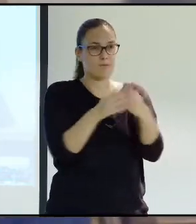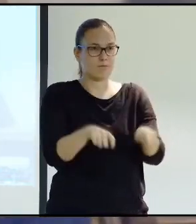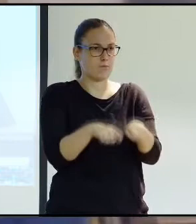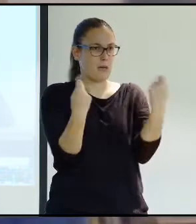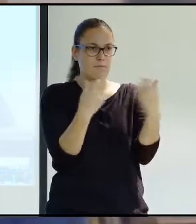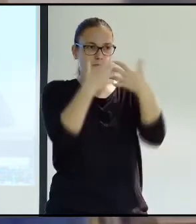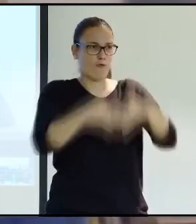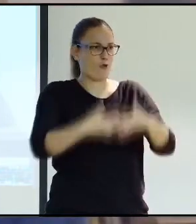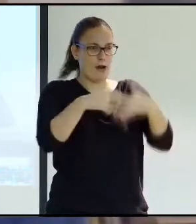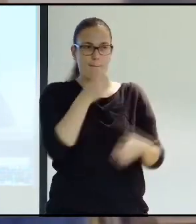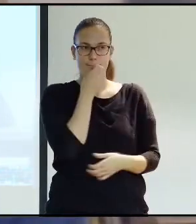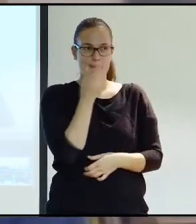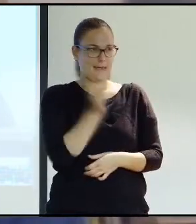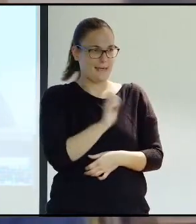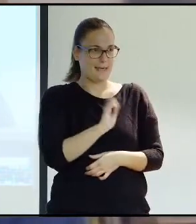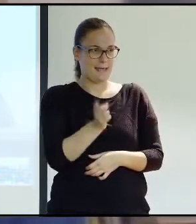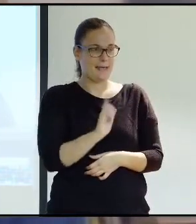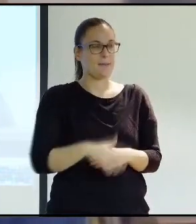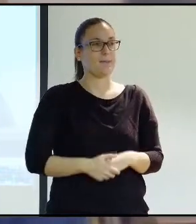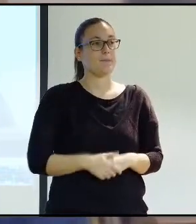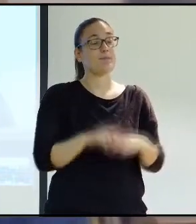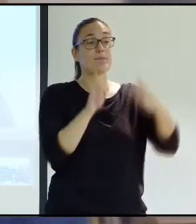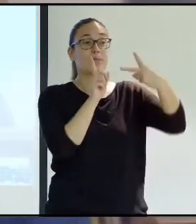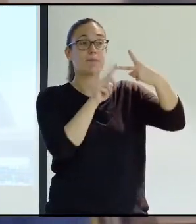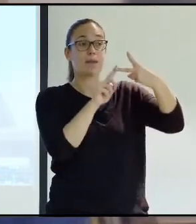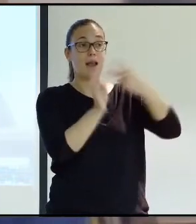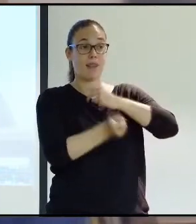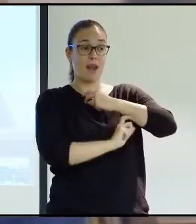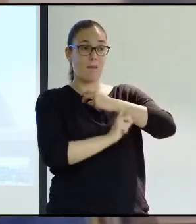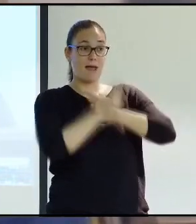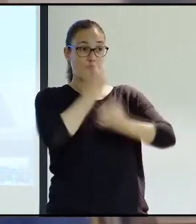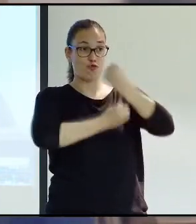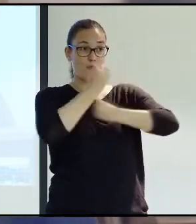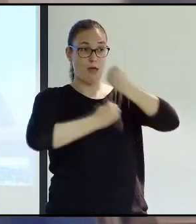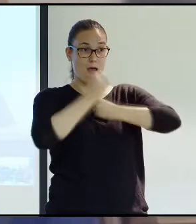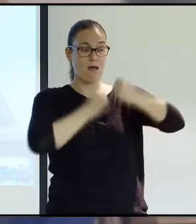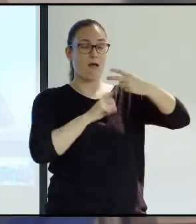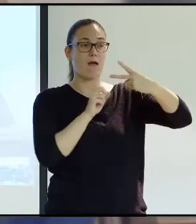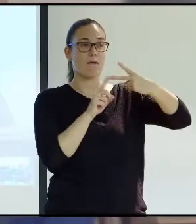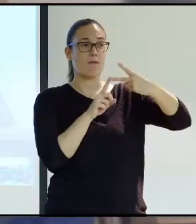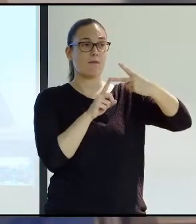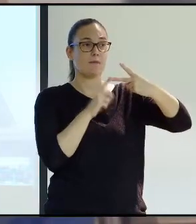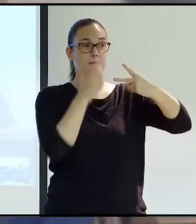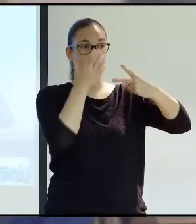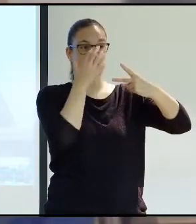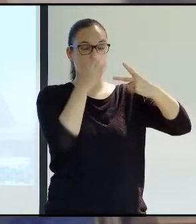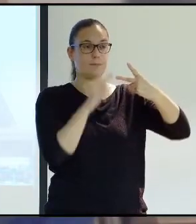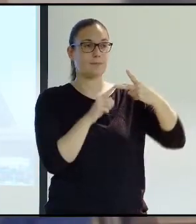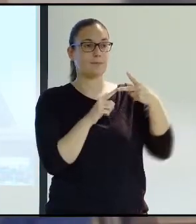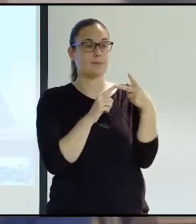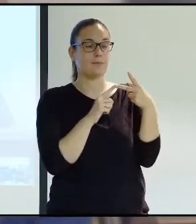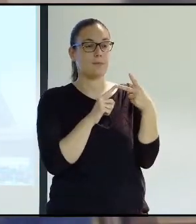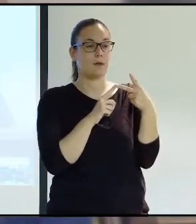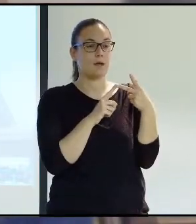more closely to the social model while it was being built on the medical rehabilitation model. Now, let's talk about the economic trap. We